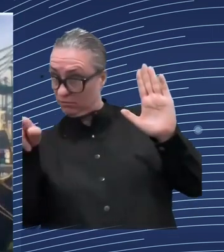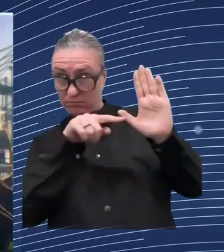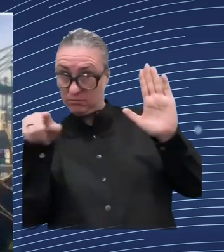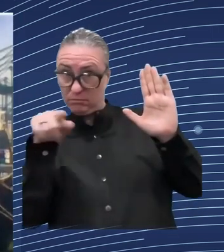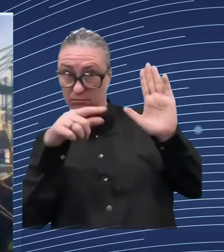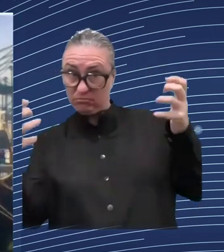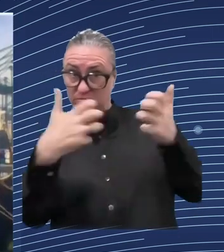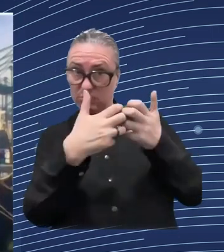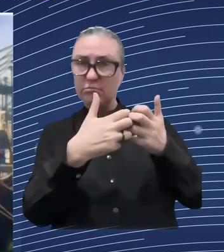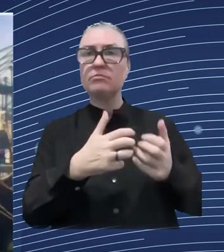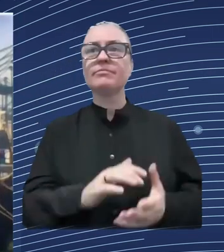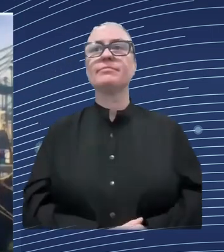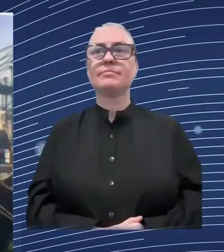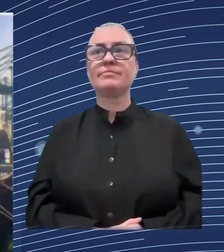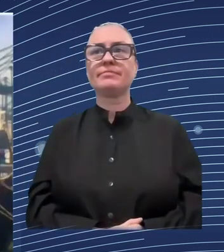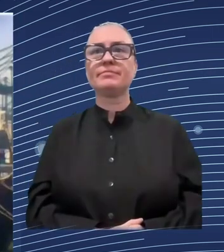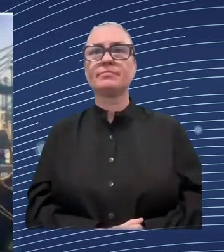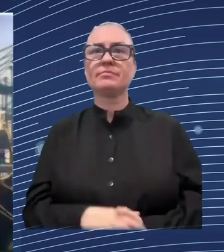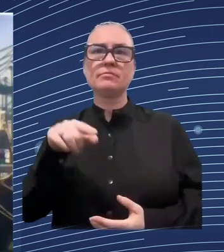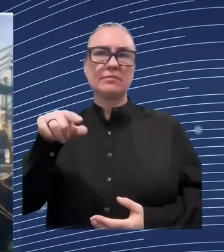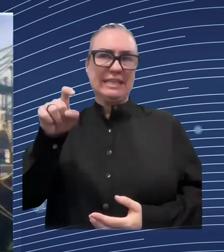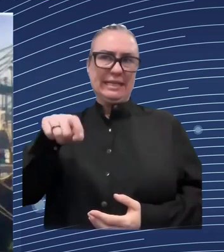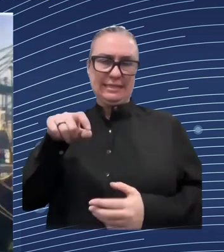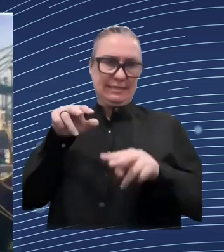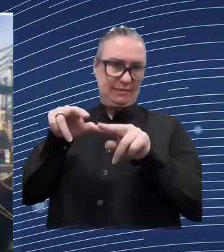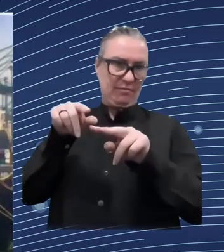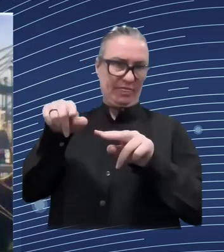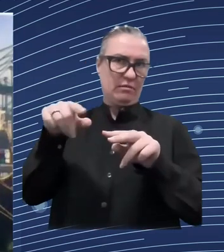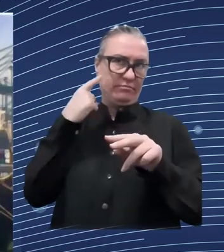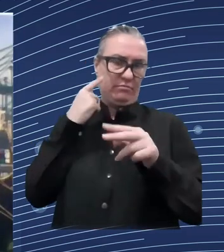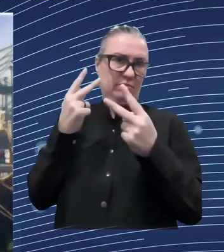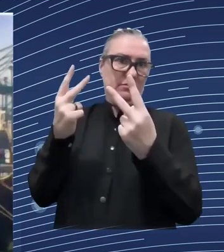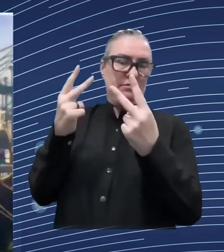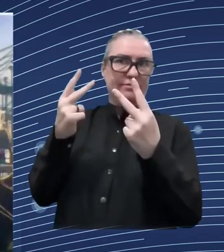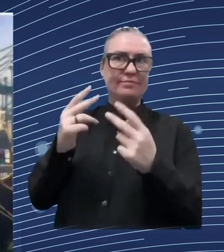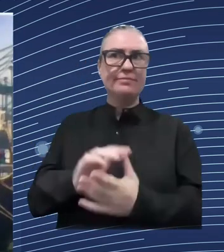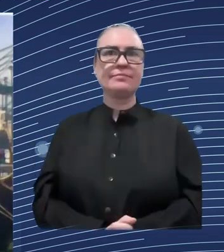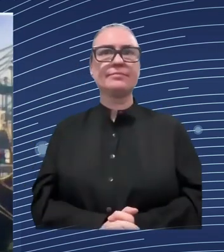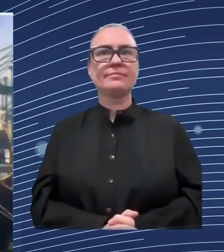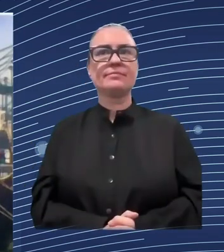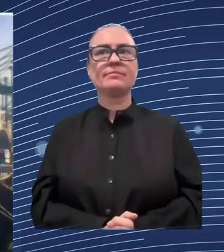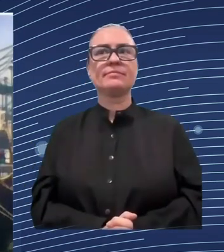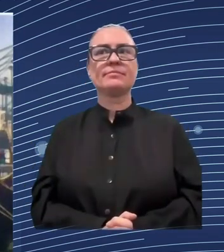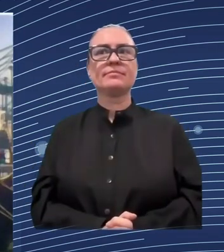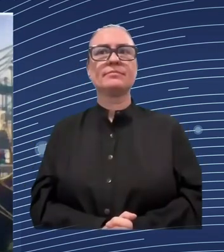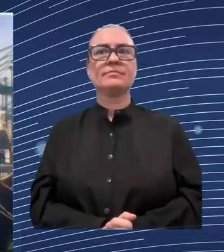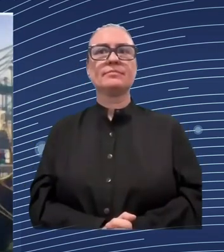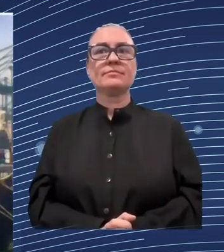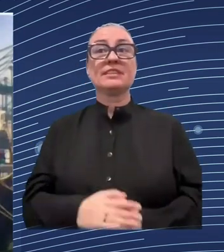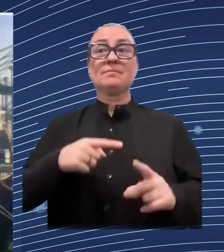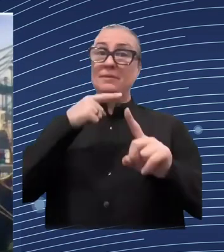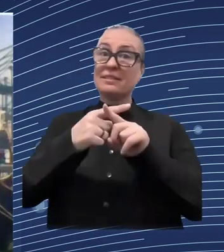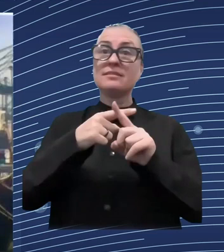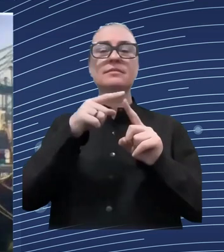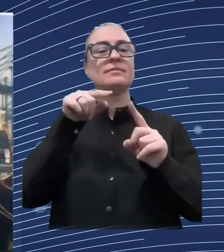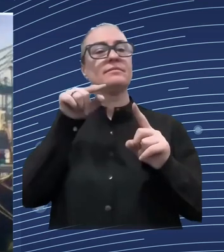be uh as resilient as strong as their spirit at the moment is showing uh they also need to focus very much on skills uh